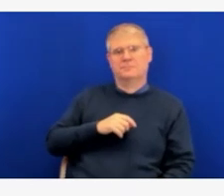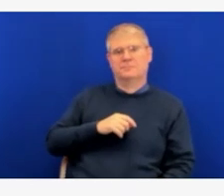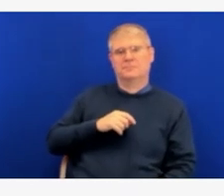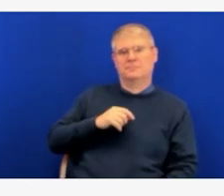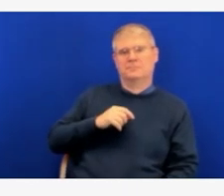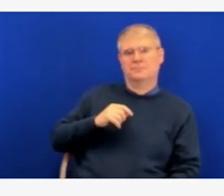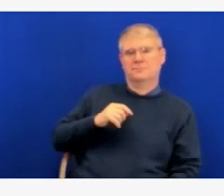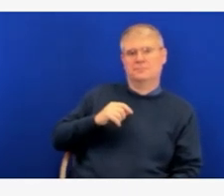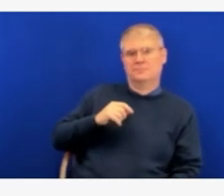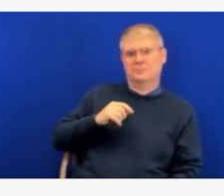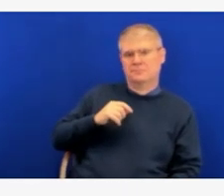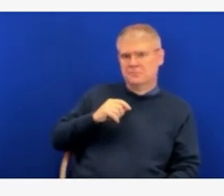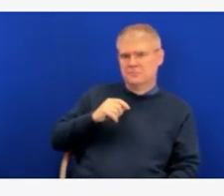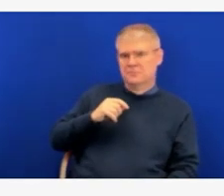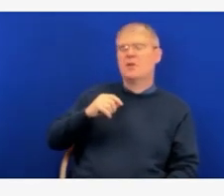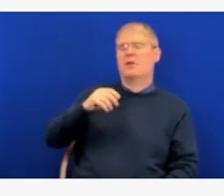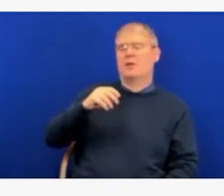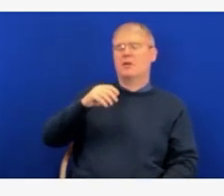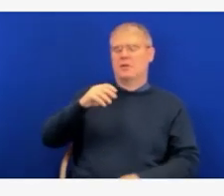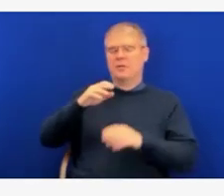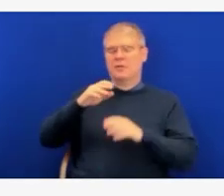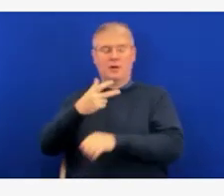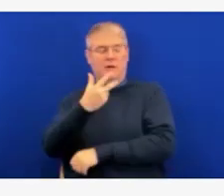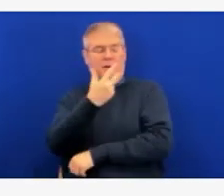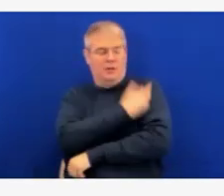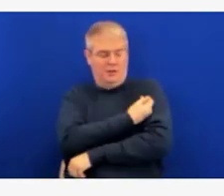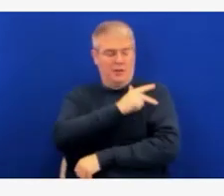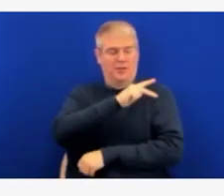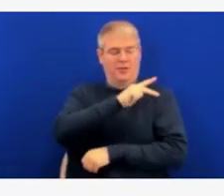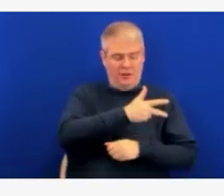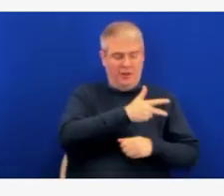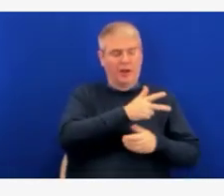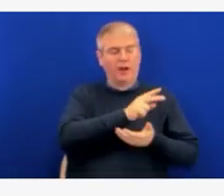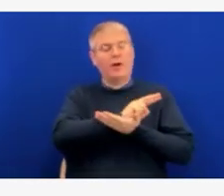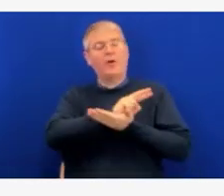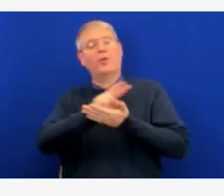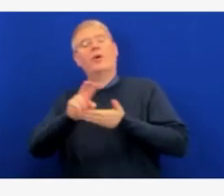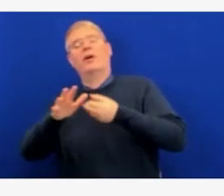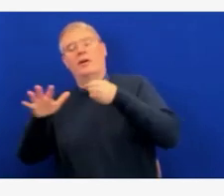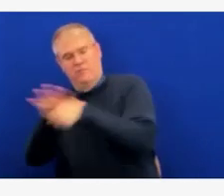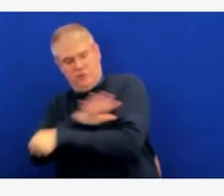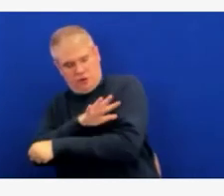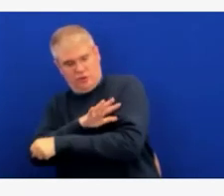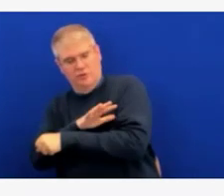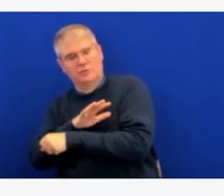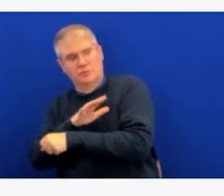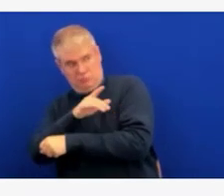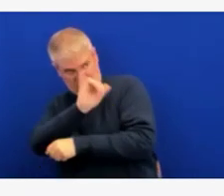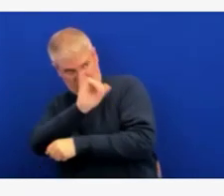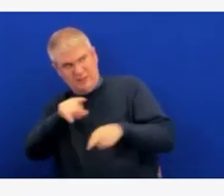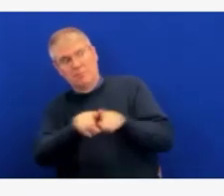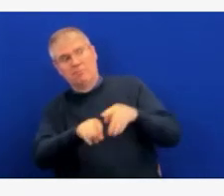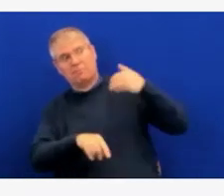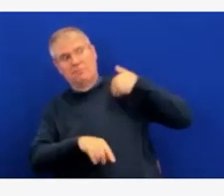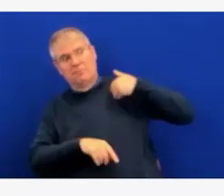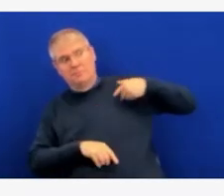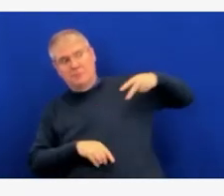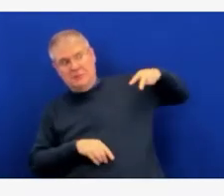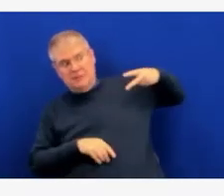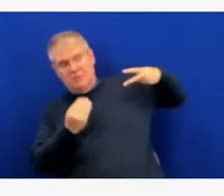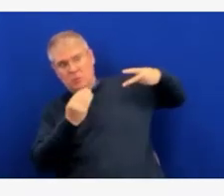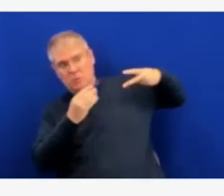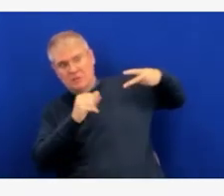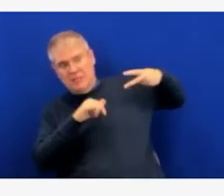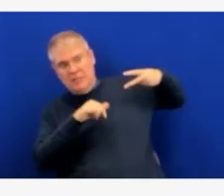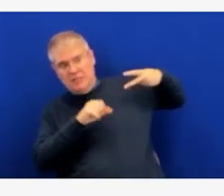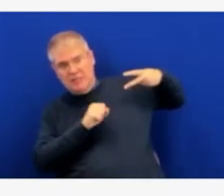Hahn, do you, I actually don't know. I'd have to look up the answer for that unless Dr. Hahn knows it. The two,